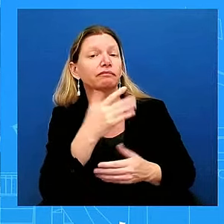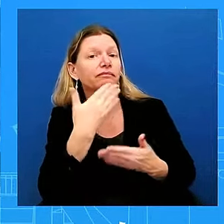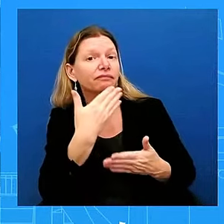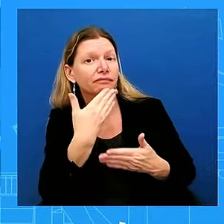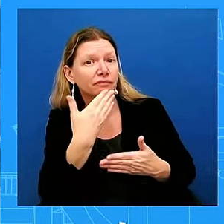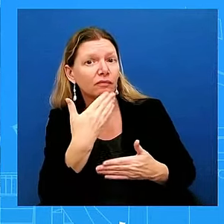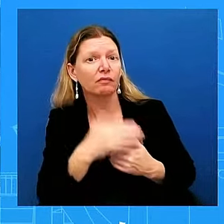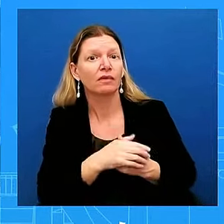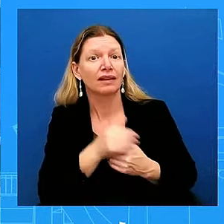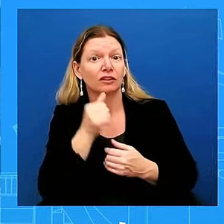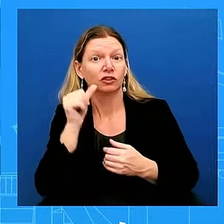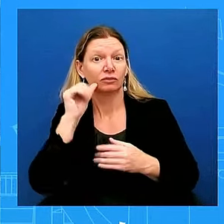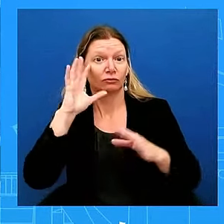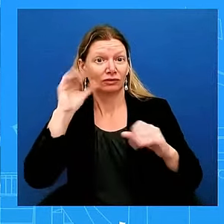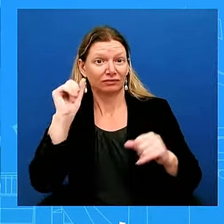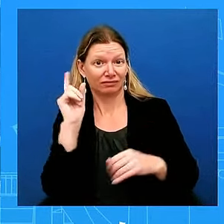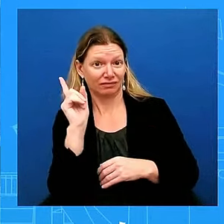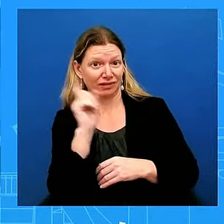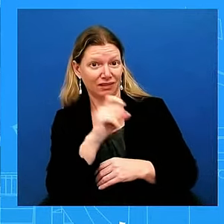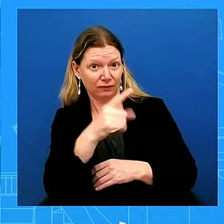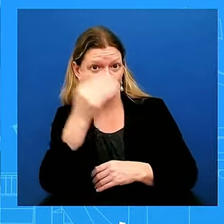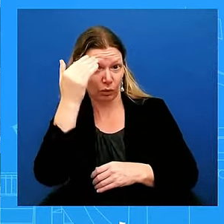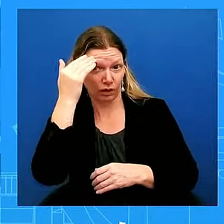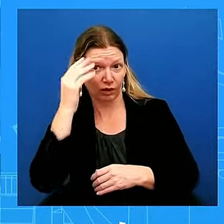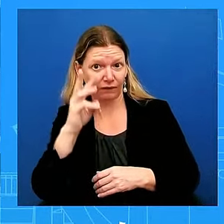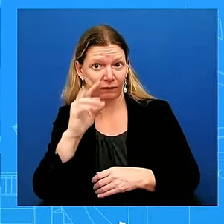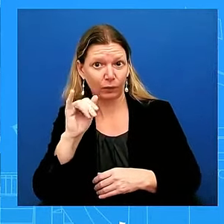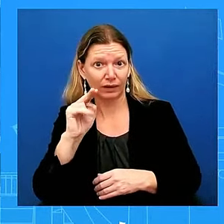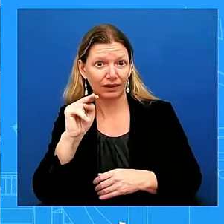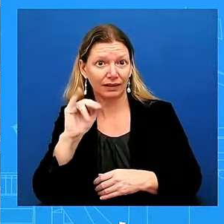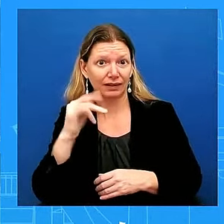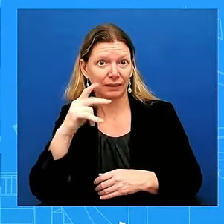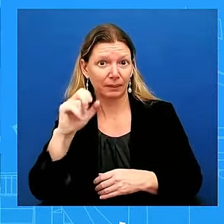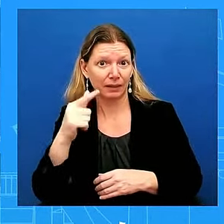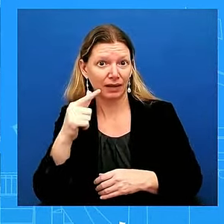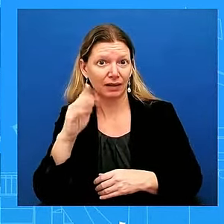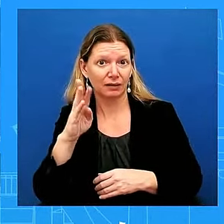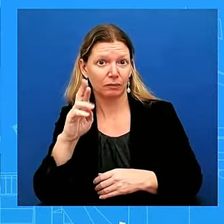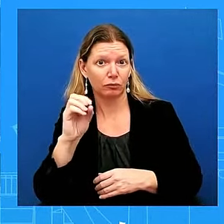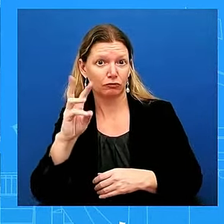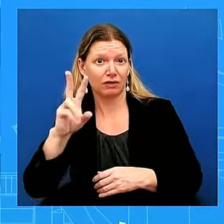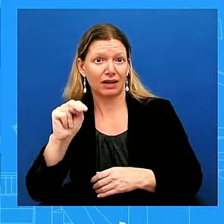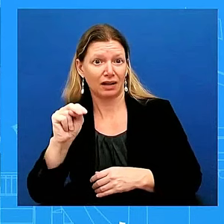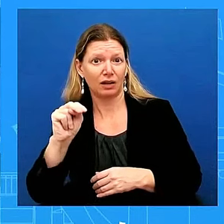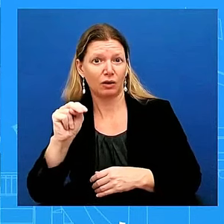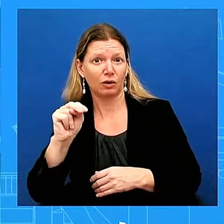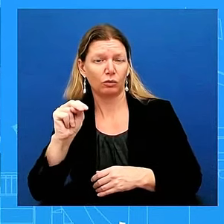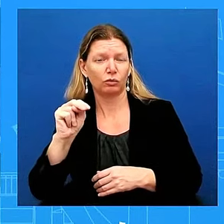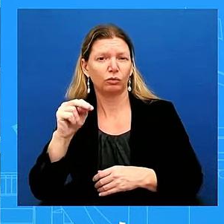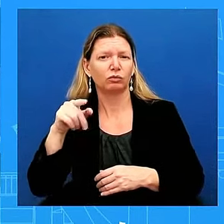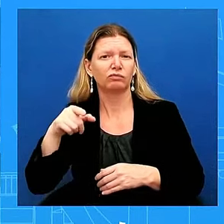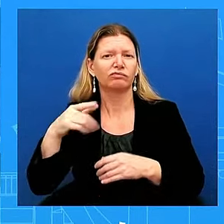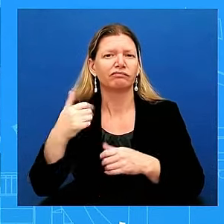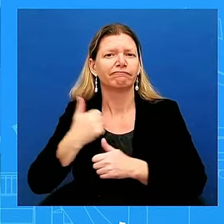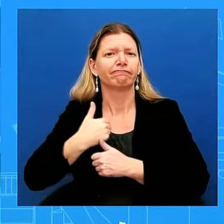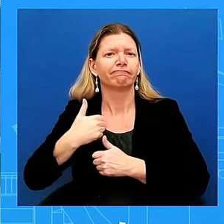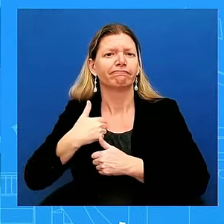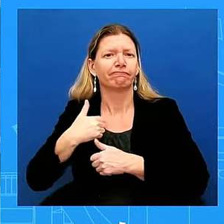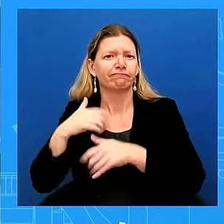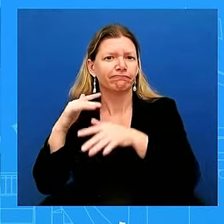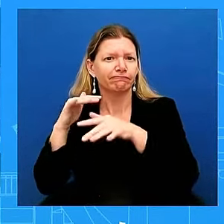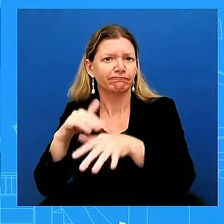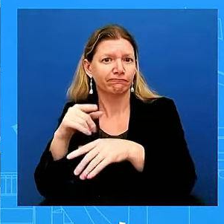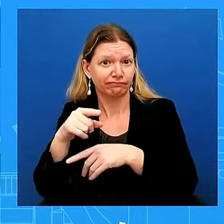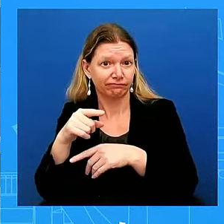he said, I'm more aware than you might know. Can you elaborate on what he meant? Did the President play a role in